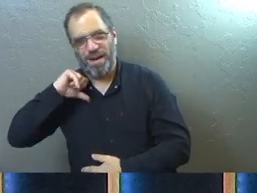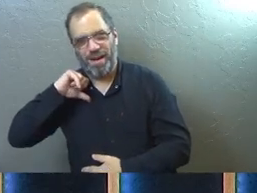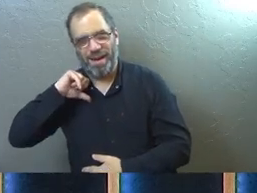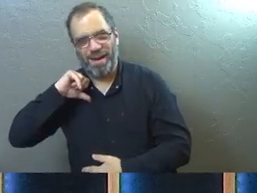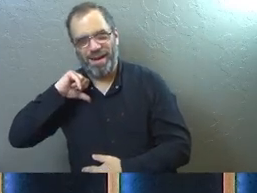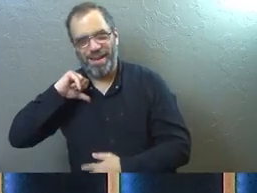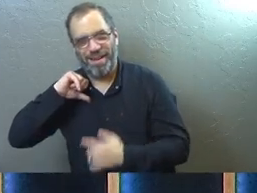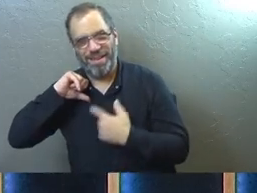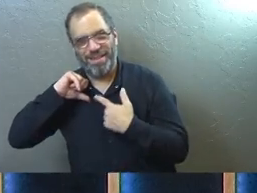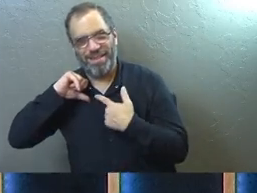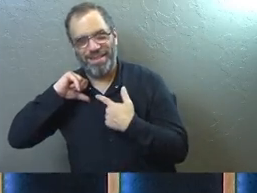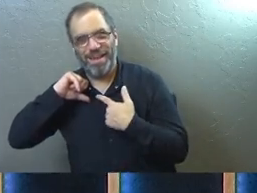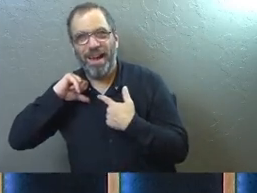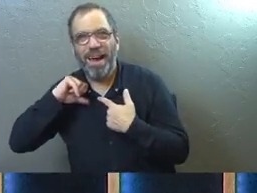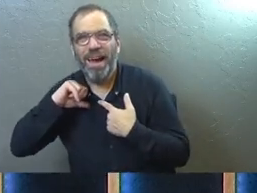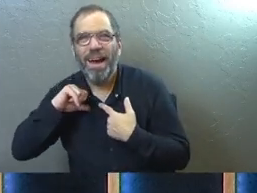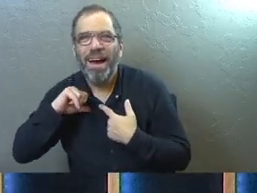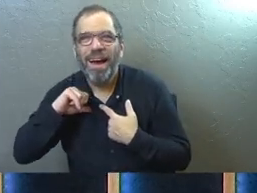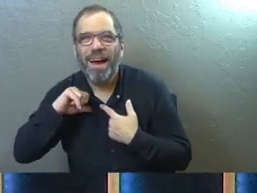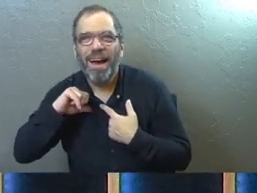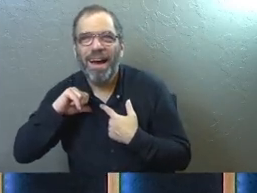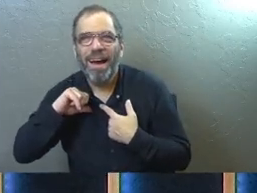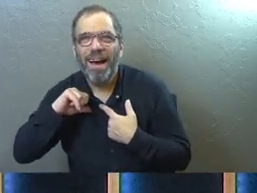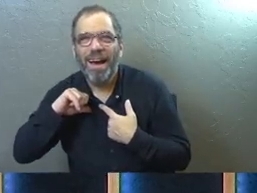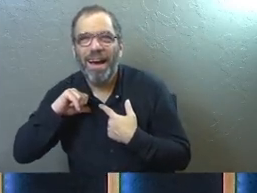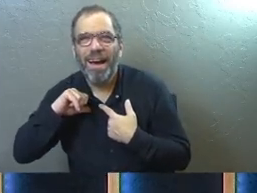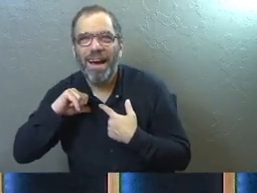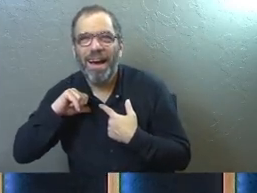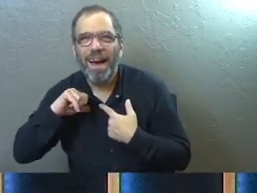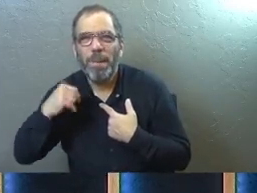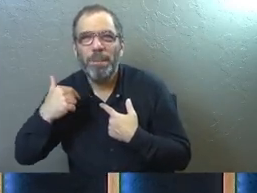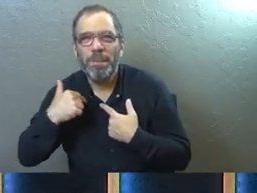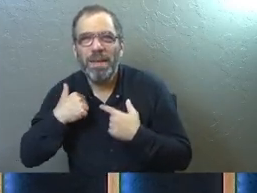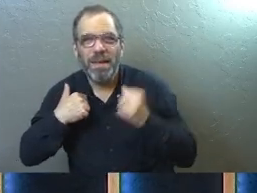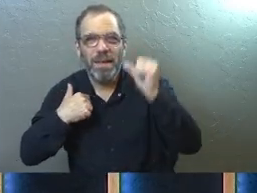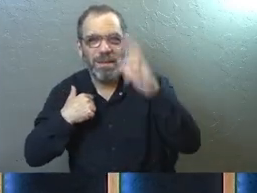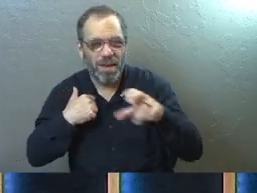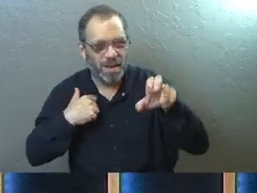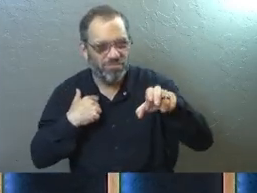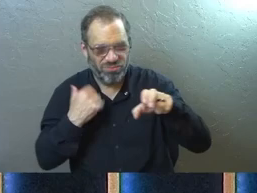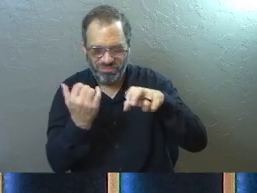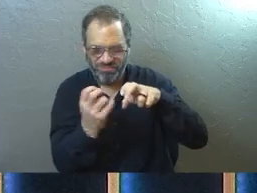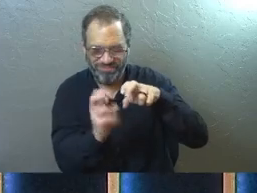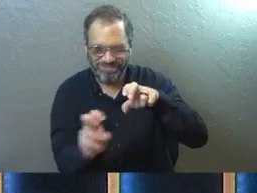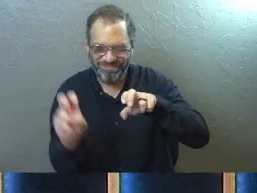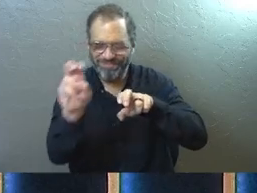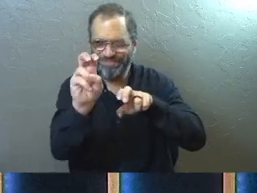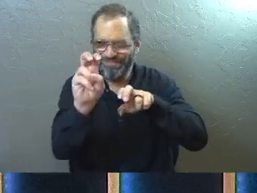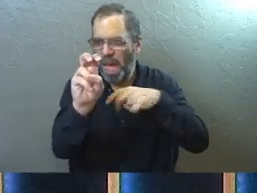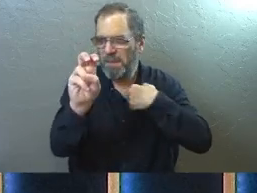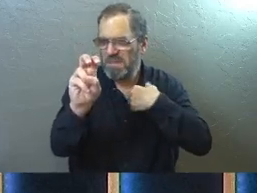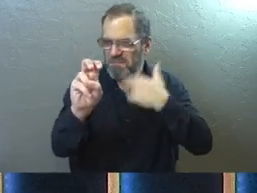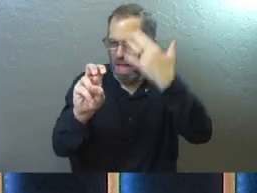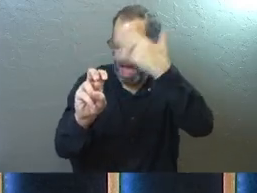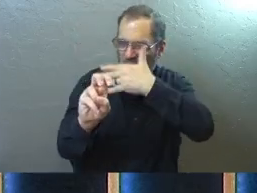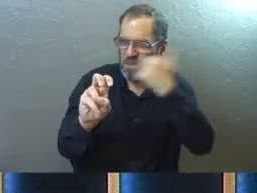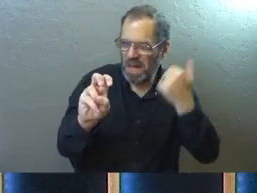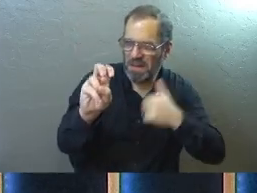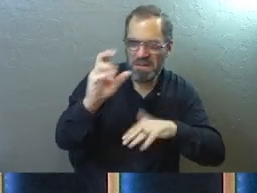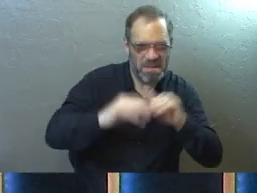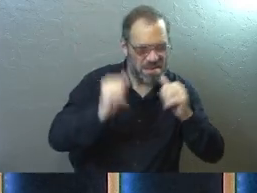you see myself? Do you see me sitting myself above God himself? I will be like the most high. I know better.